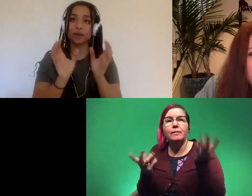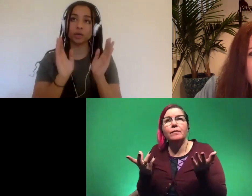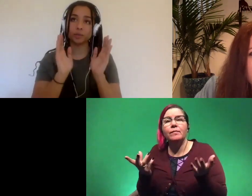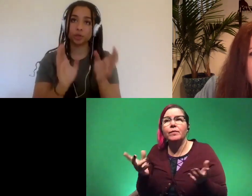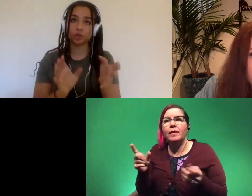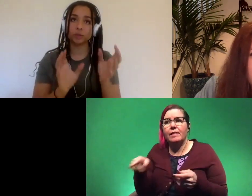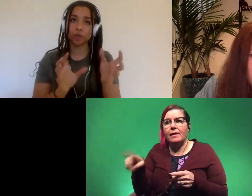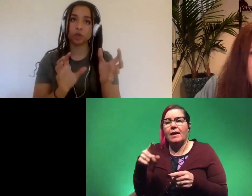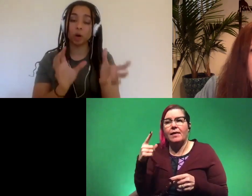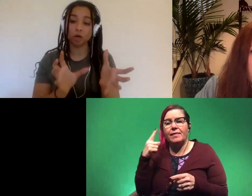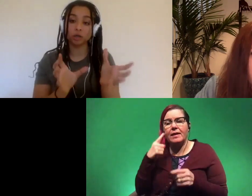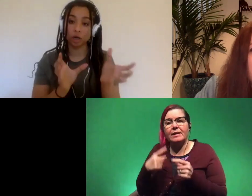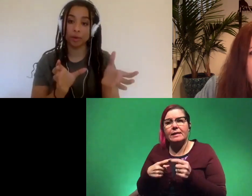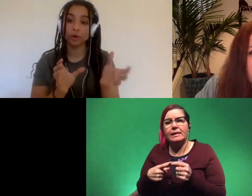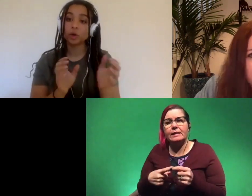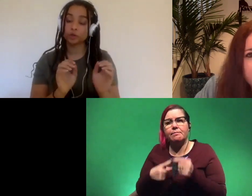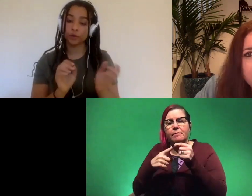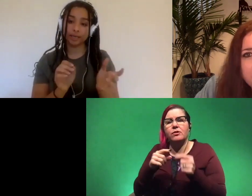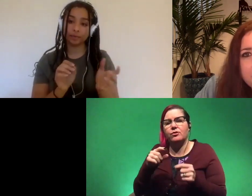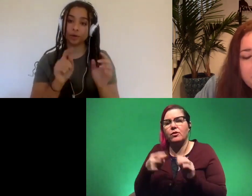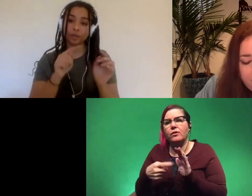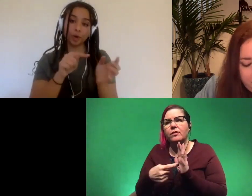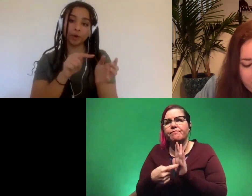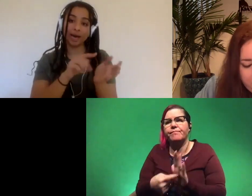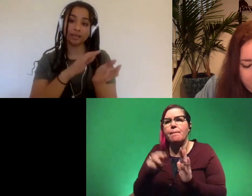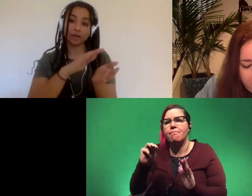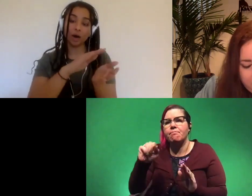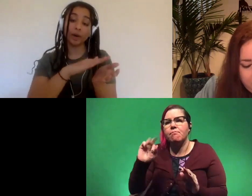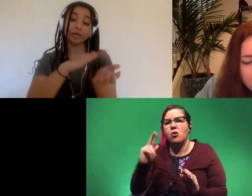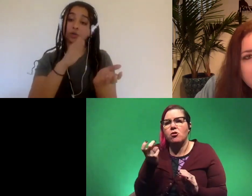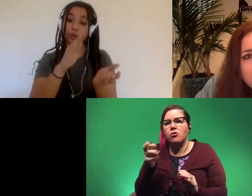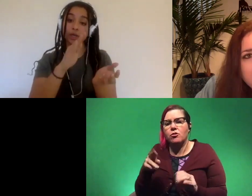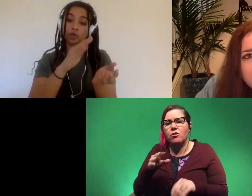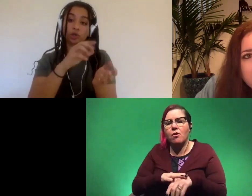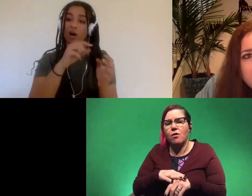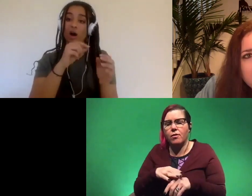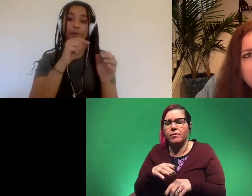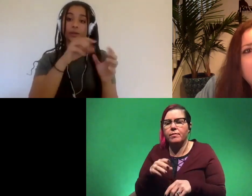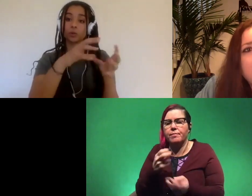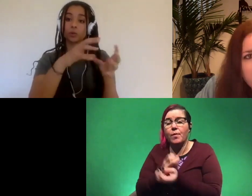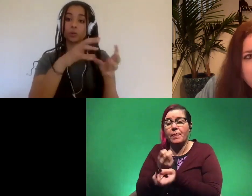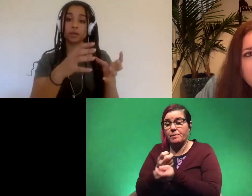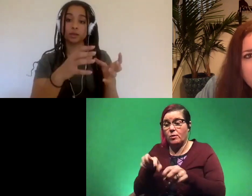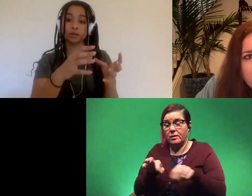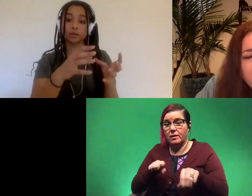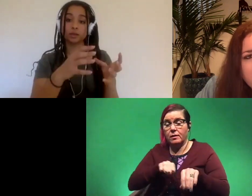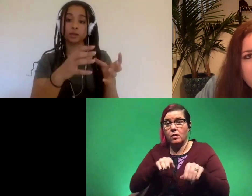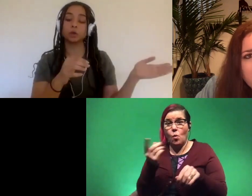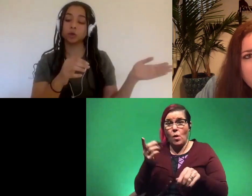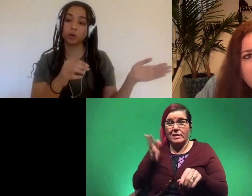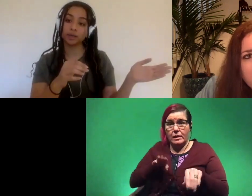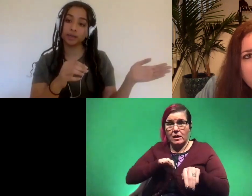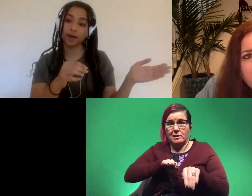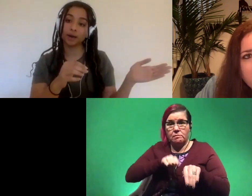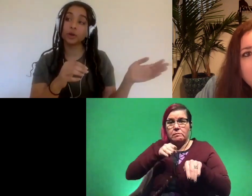are special markers on a bone so for example this bone has a raised ridge on this one side this